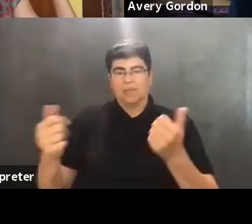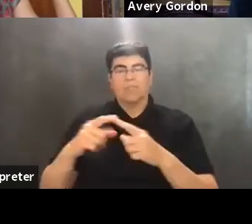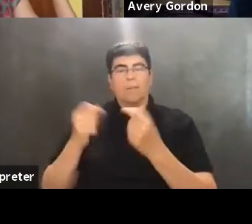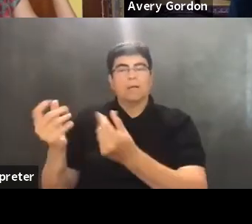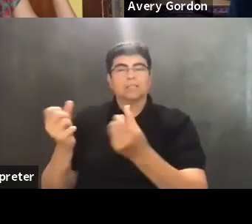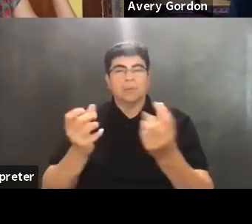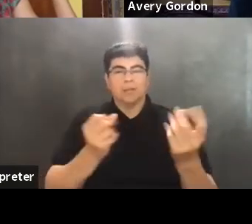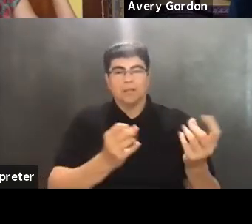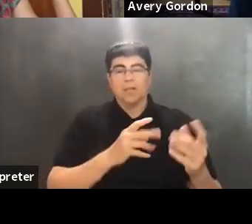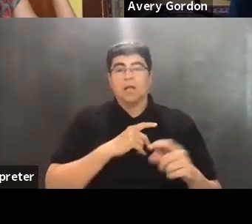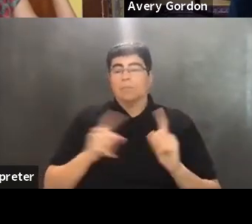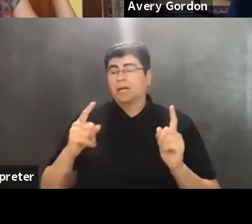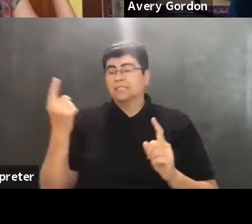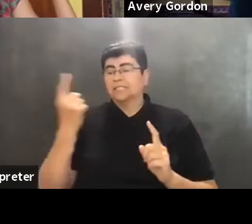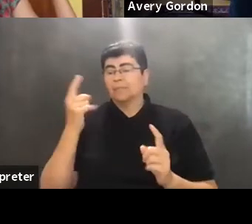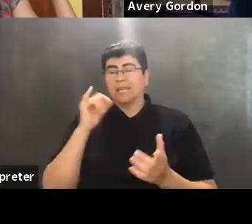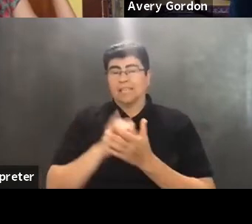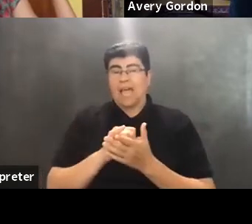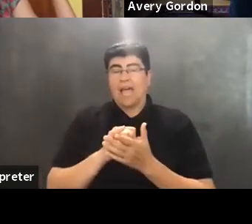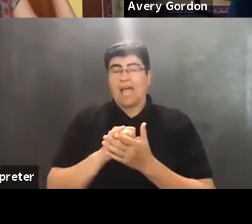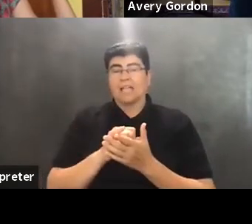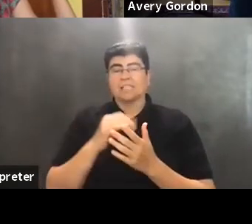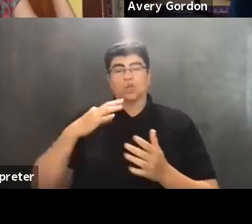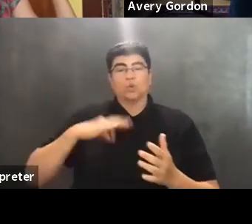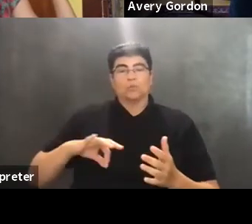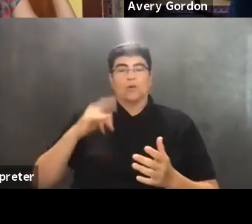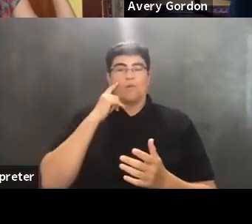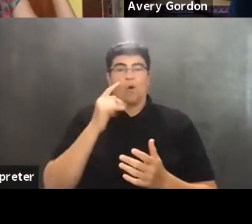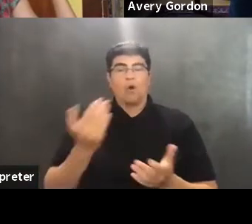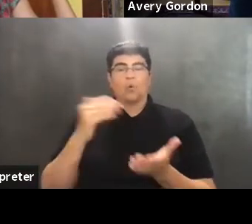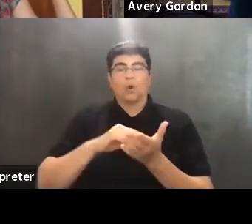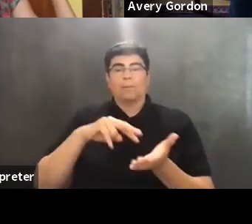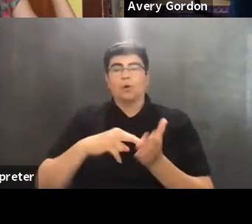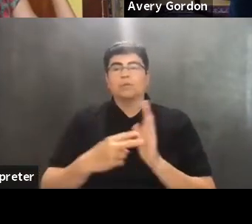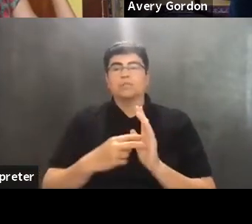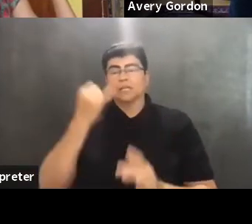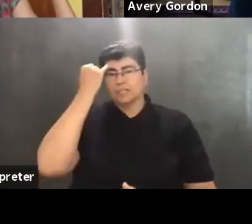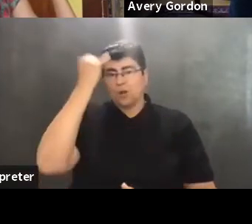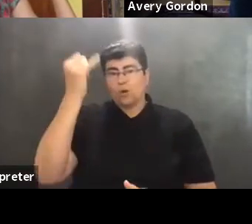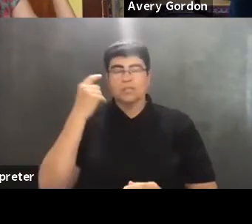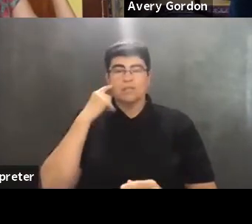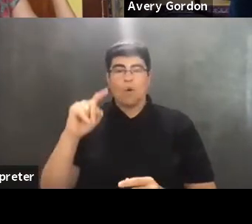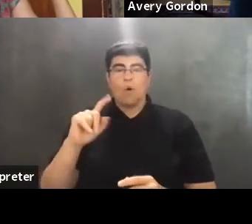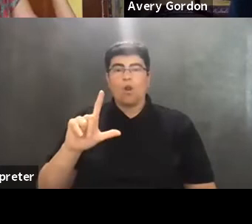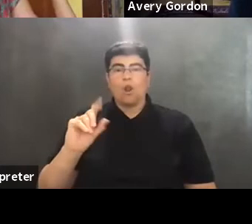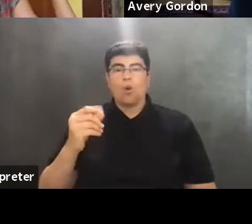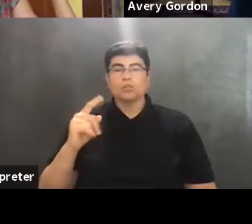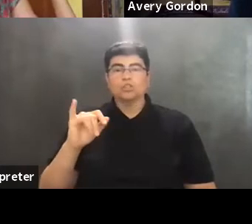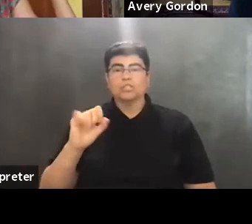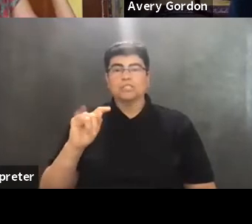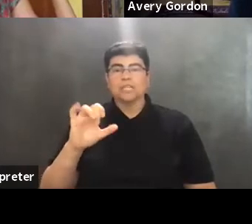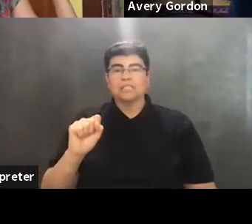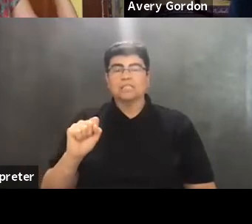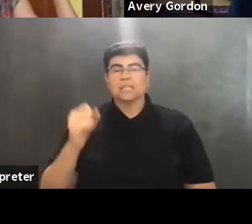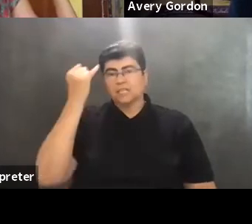also think that there is something that is useful in repurposing notions of logistics, notions of